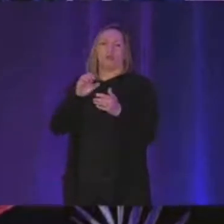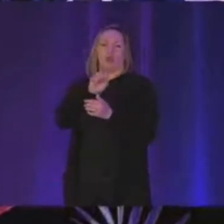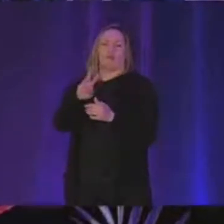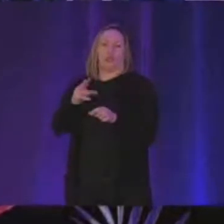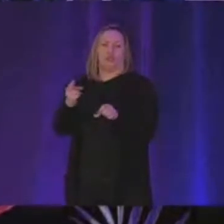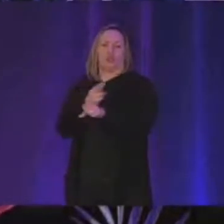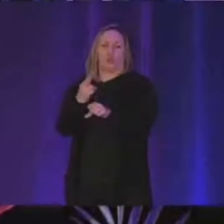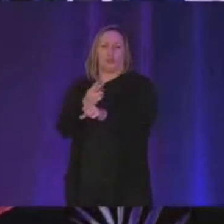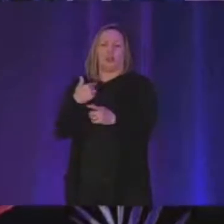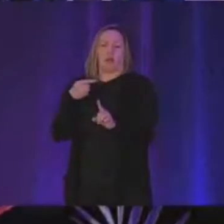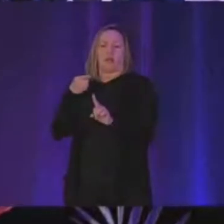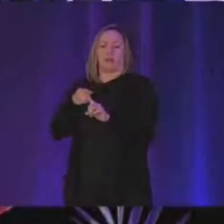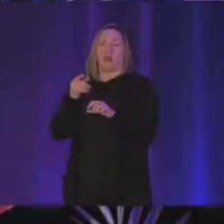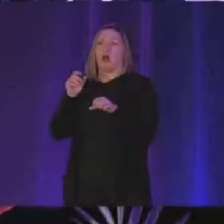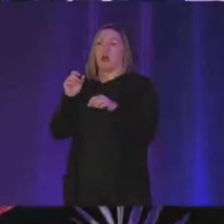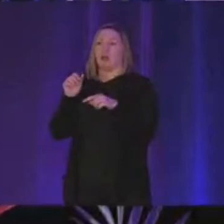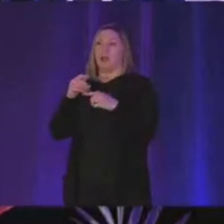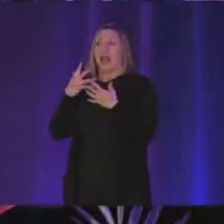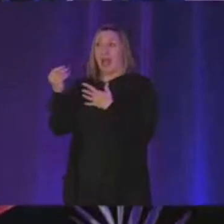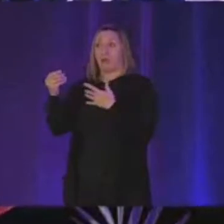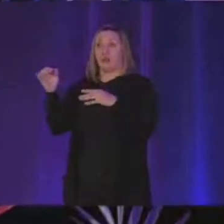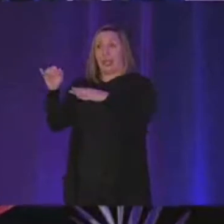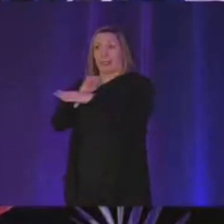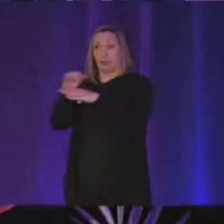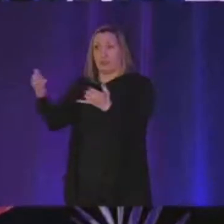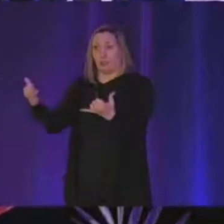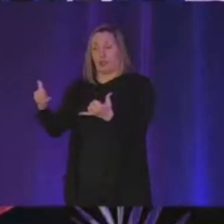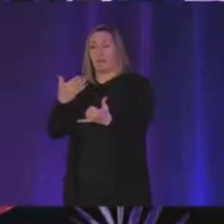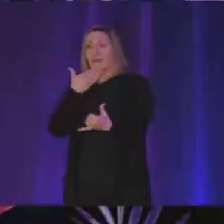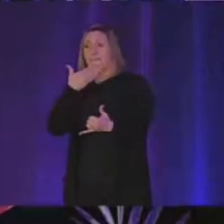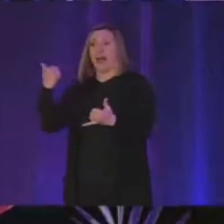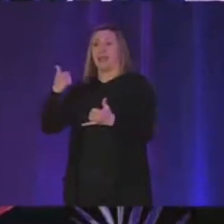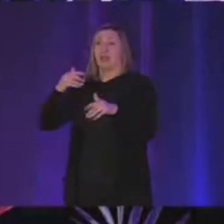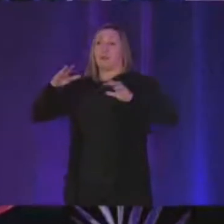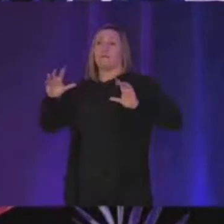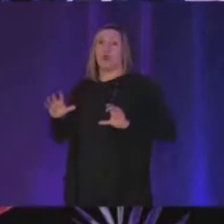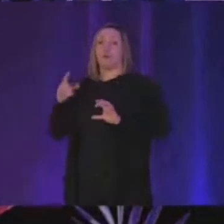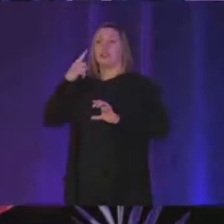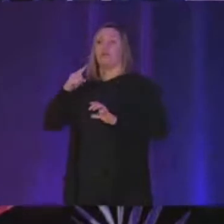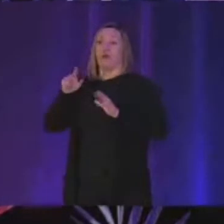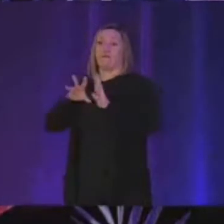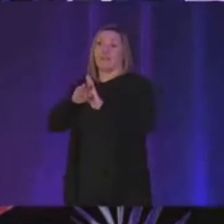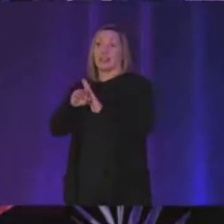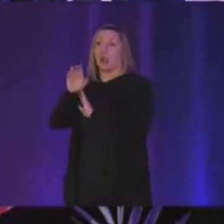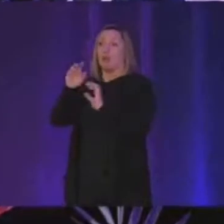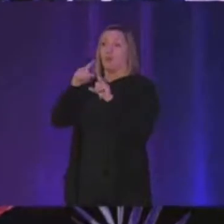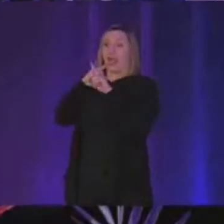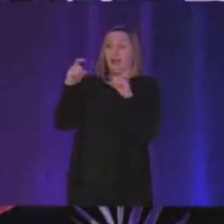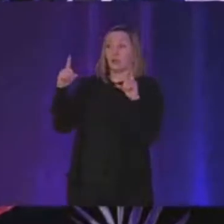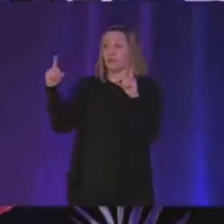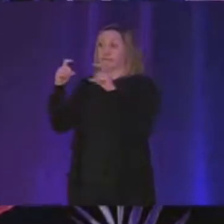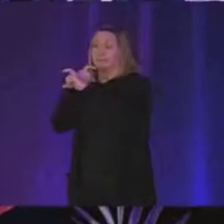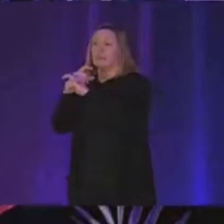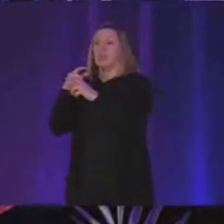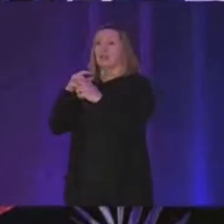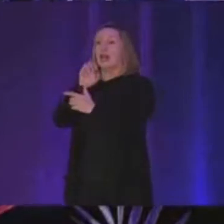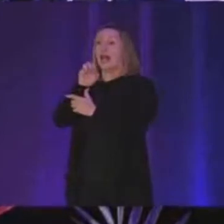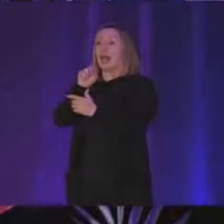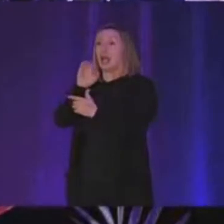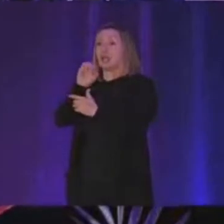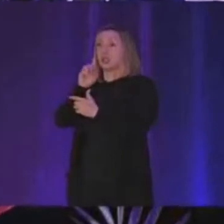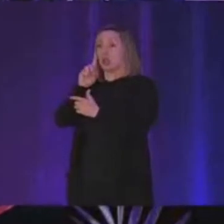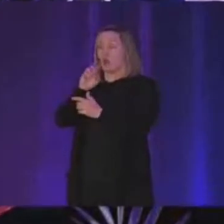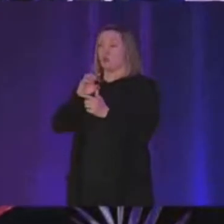uh the industry today you know to get like the best performance uh for video encoding and decoding uh the hardware